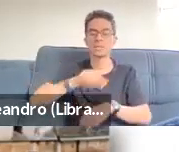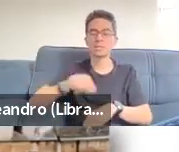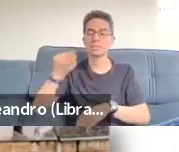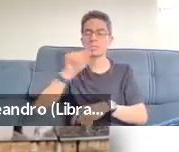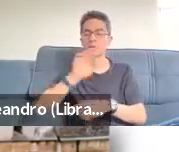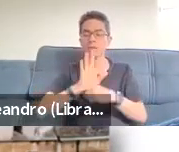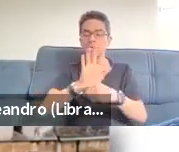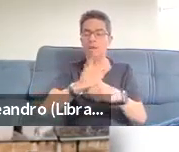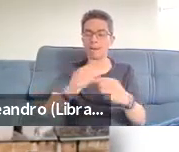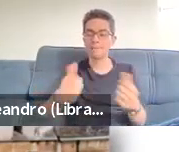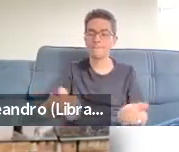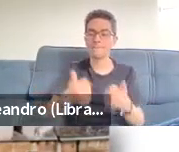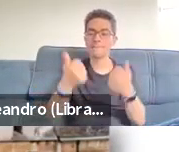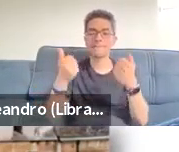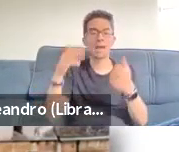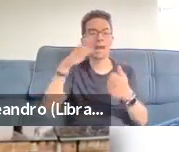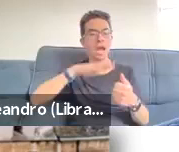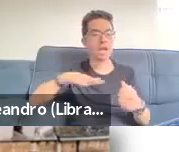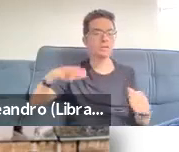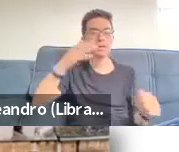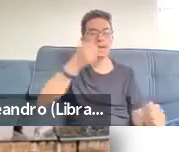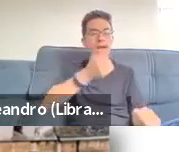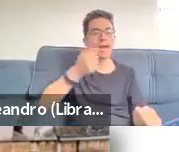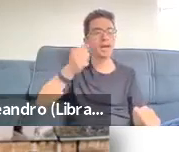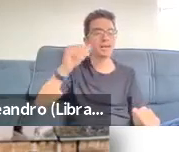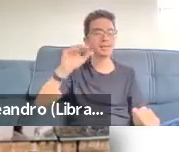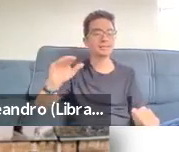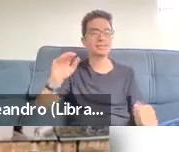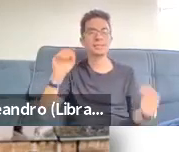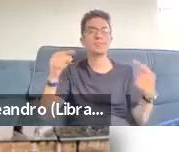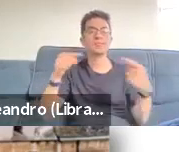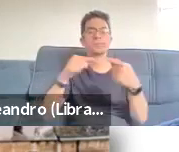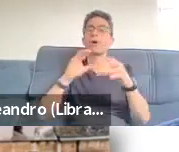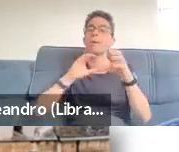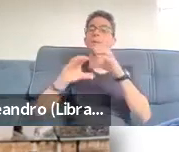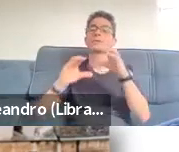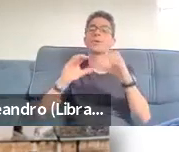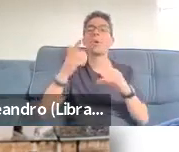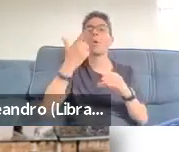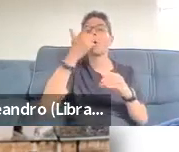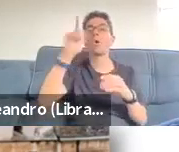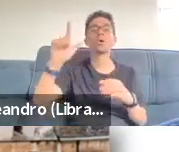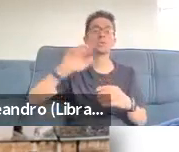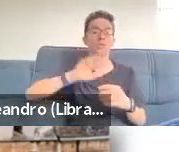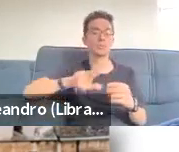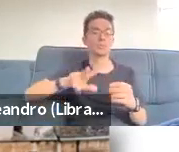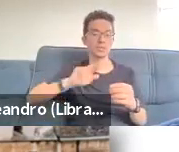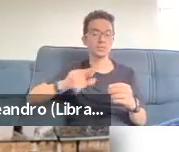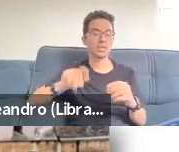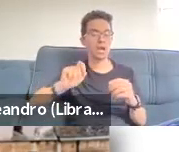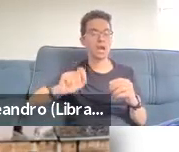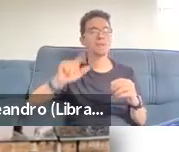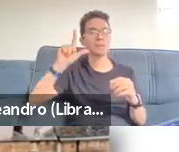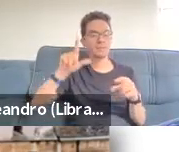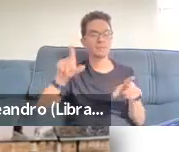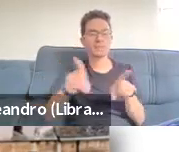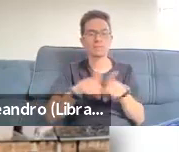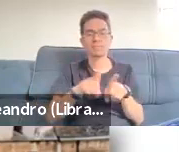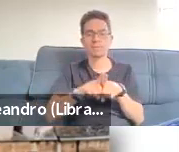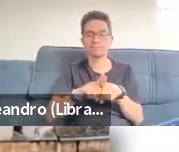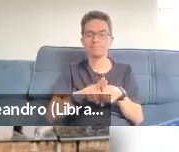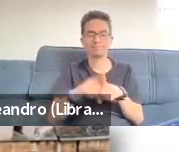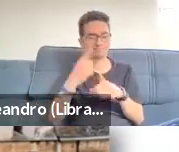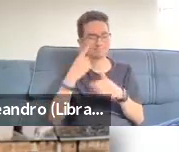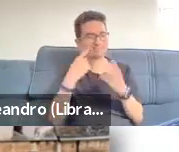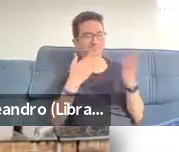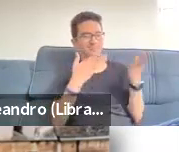So I'm not sure how many people are familiar with the term AAC. So just quickly it's used in communication sciences and